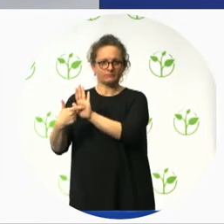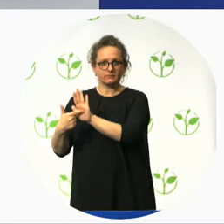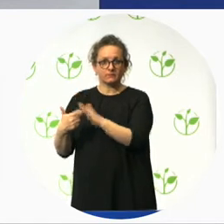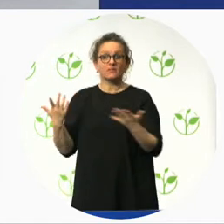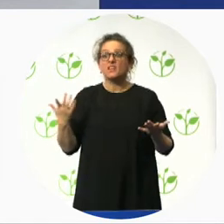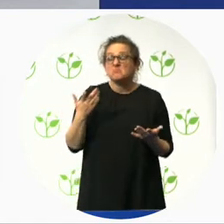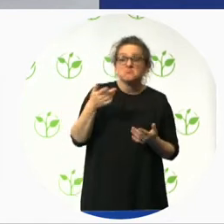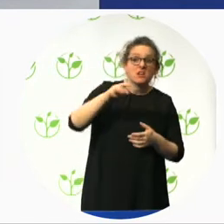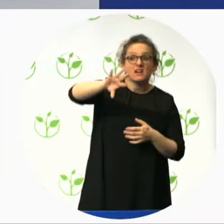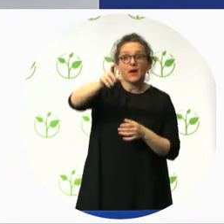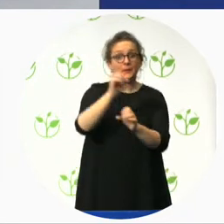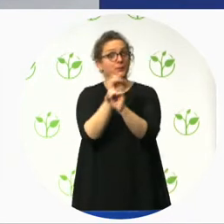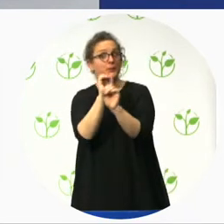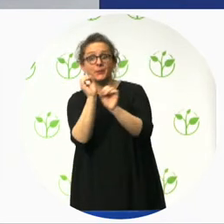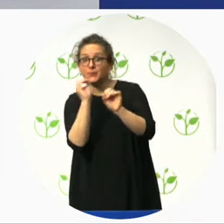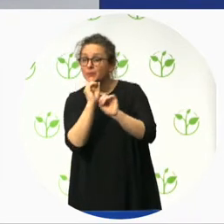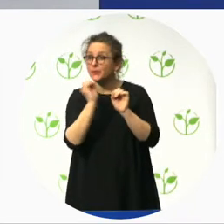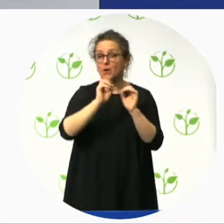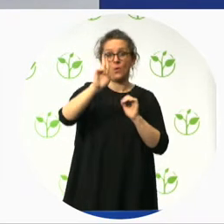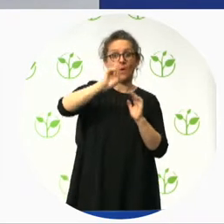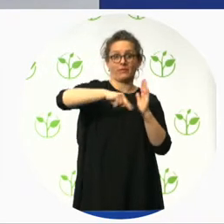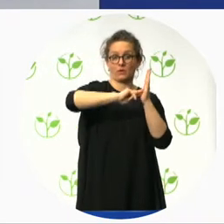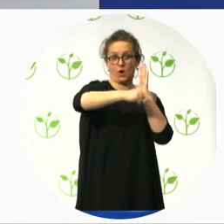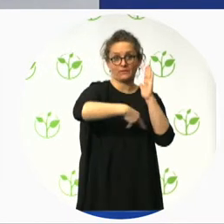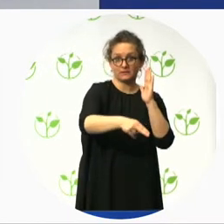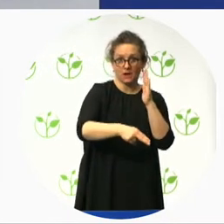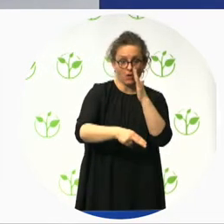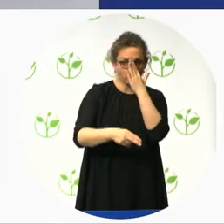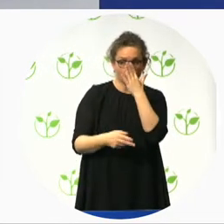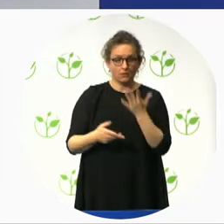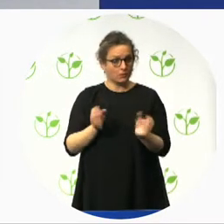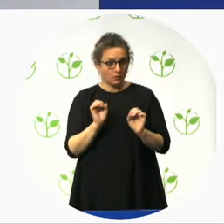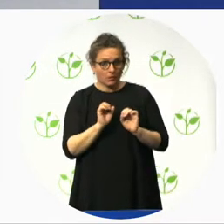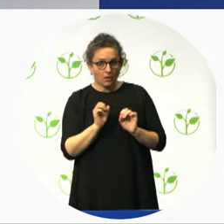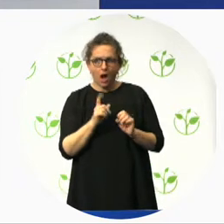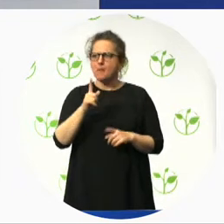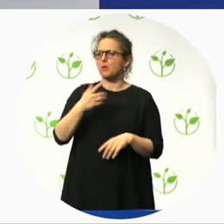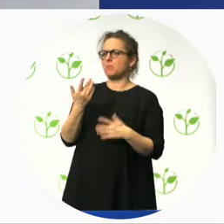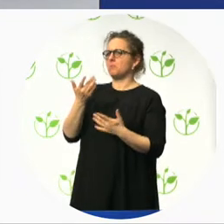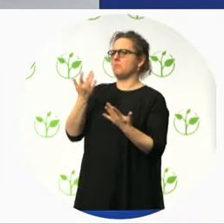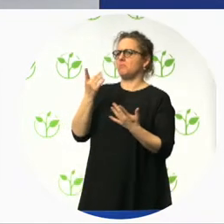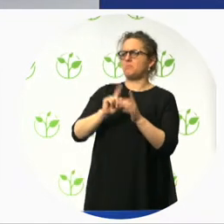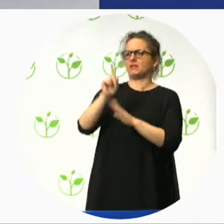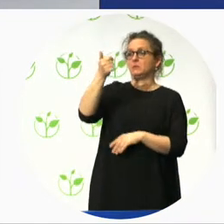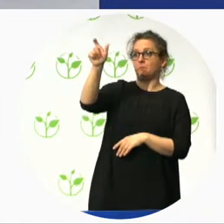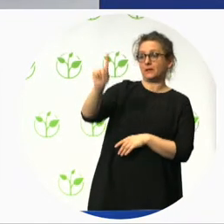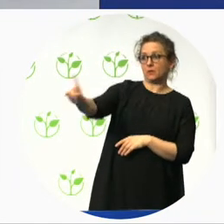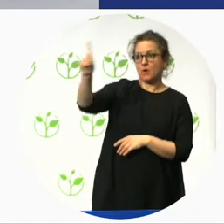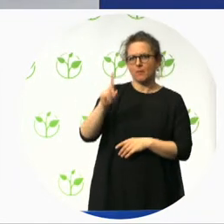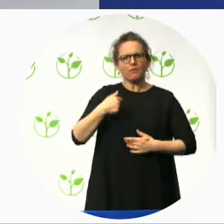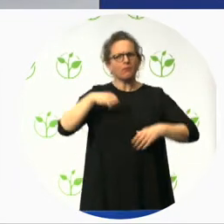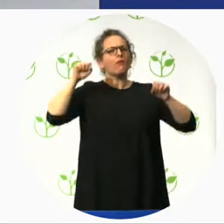accessibility experts. This has led to uneven code application and sometimes inadequate or inappropriate design solutions.